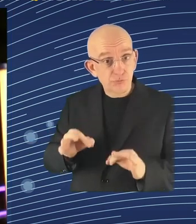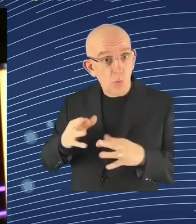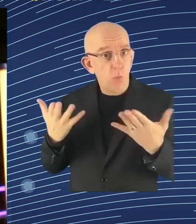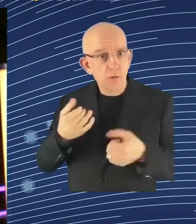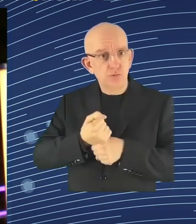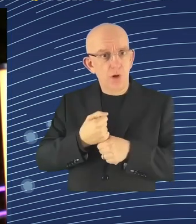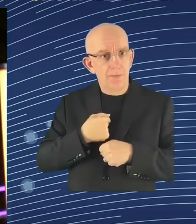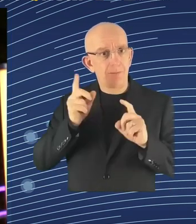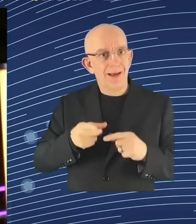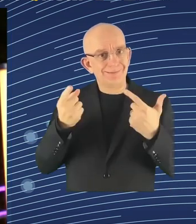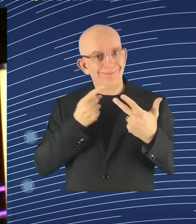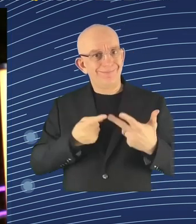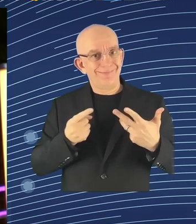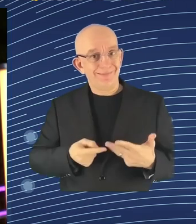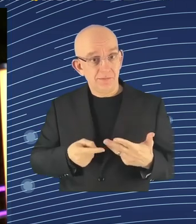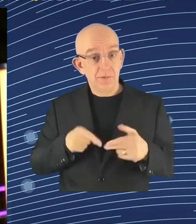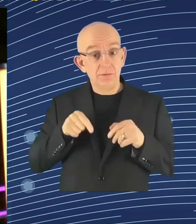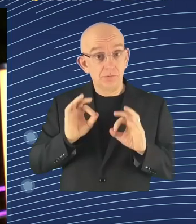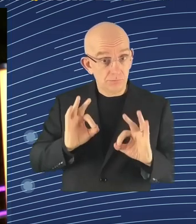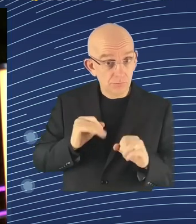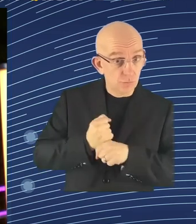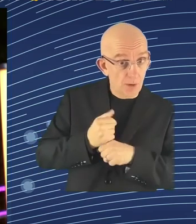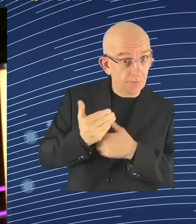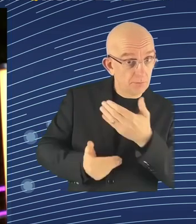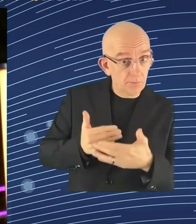so there is an aspect of evaluation.